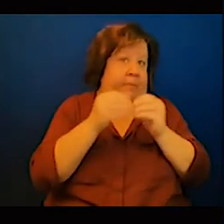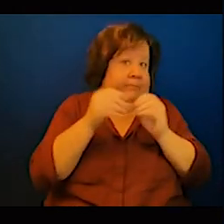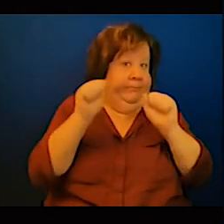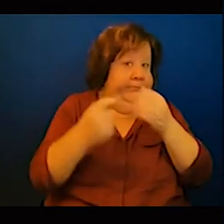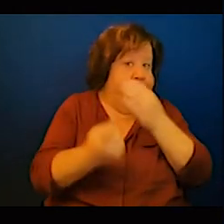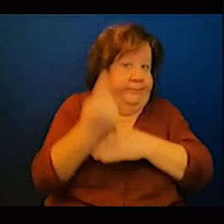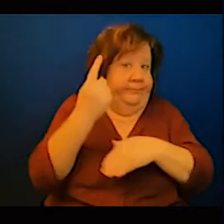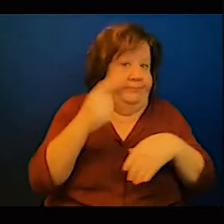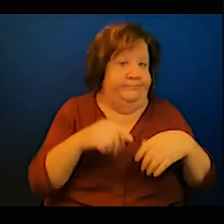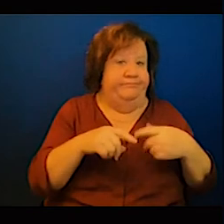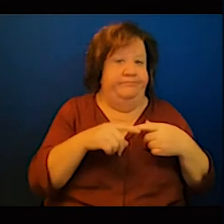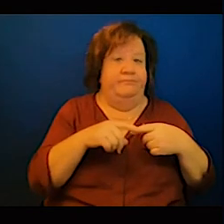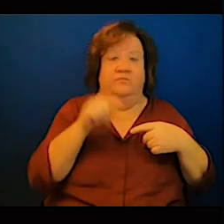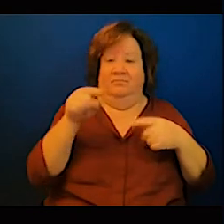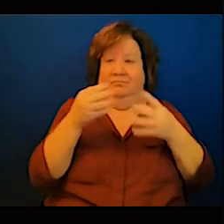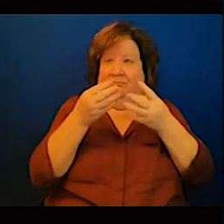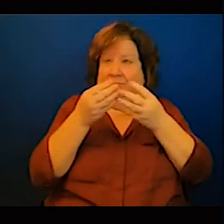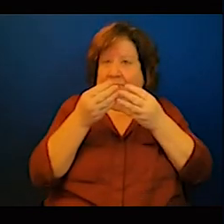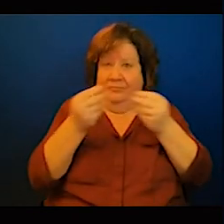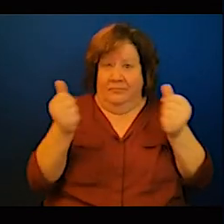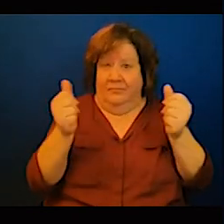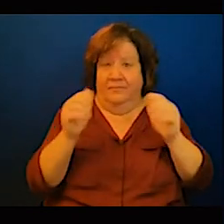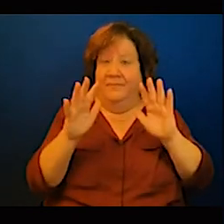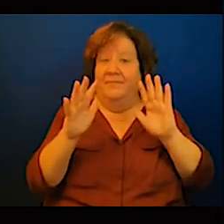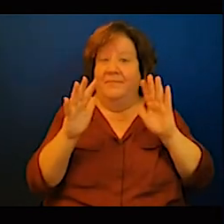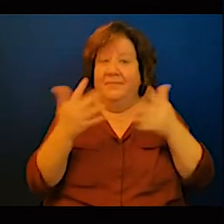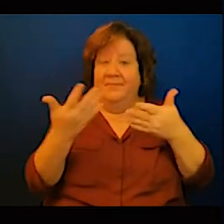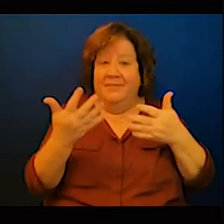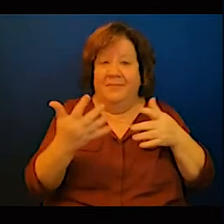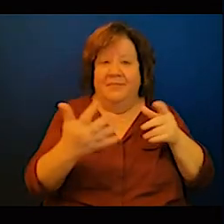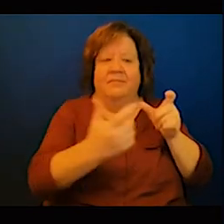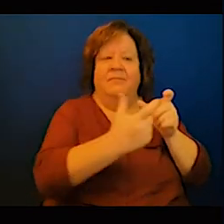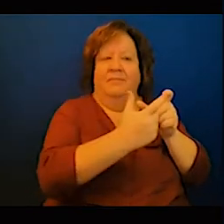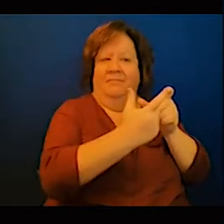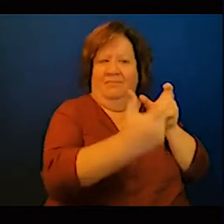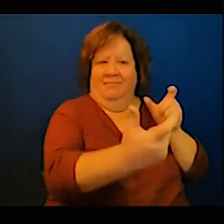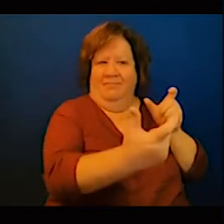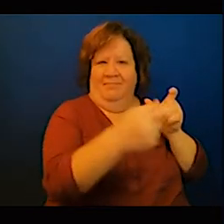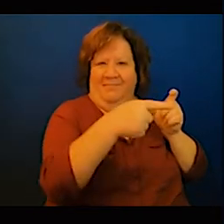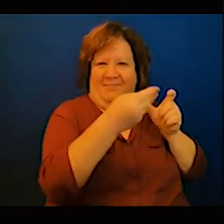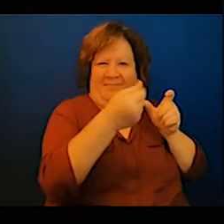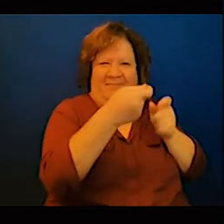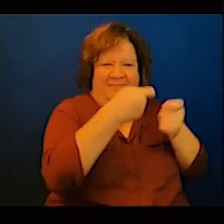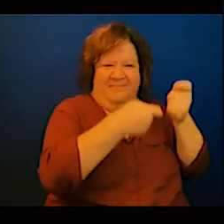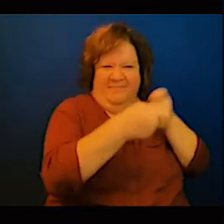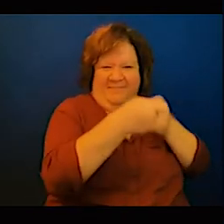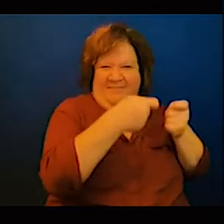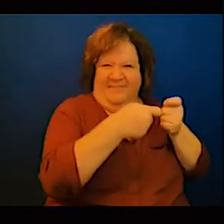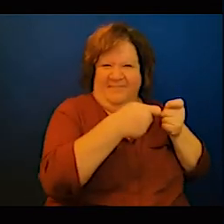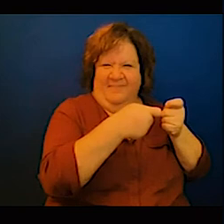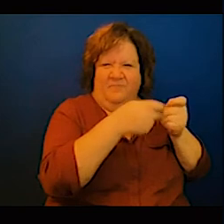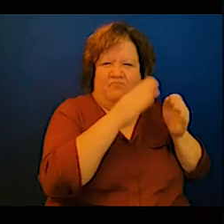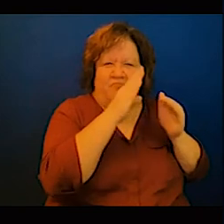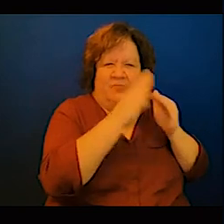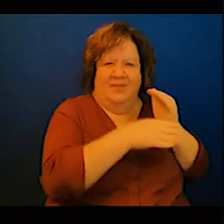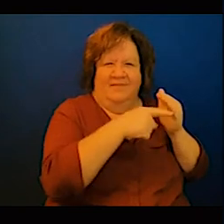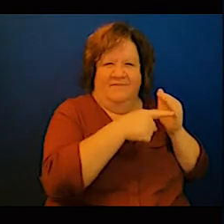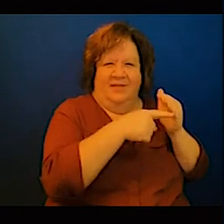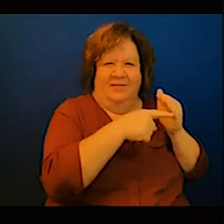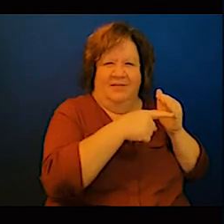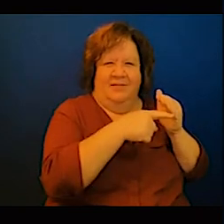to solve the issue of sovereign risk but there are some renewable energy specific risk